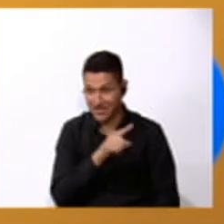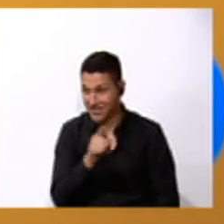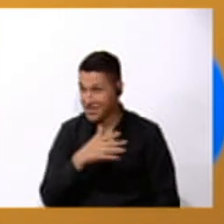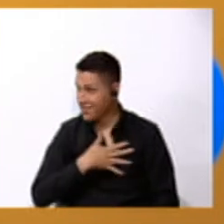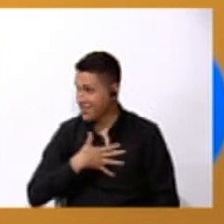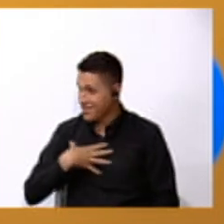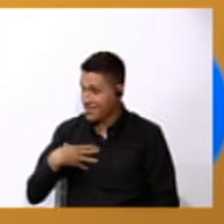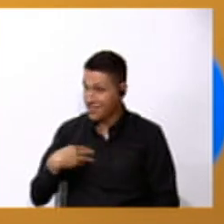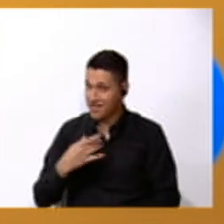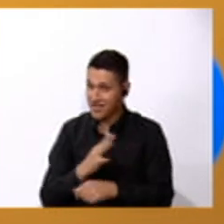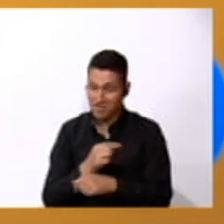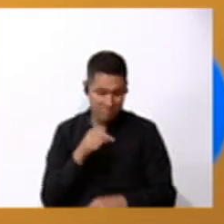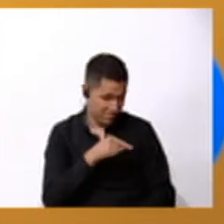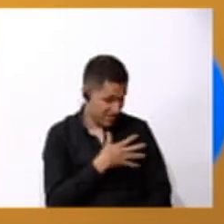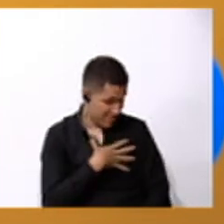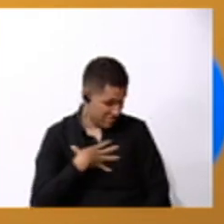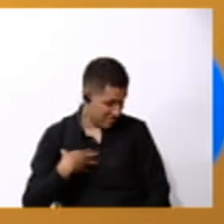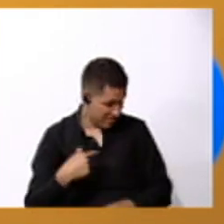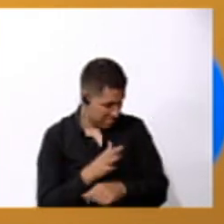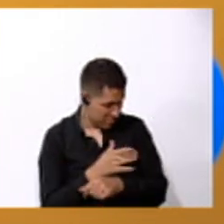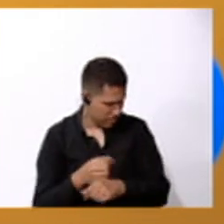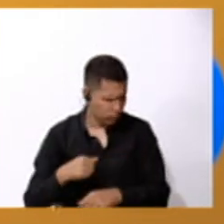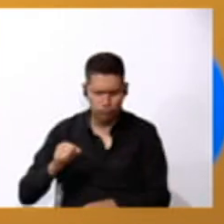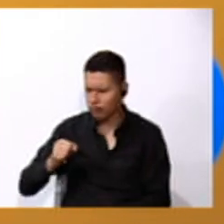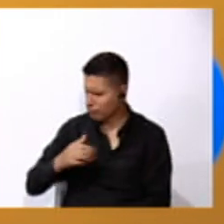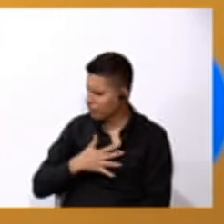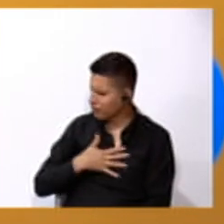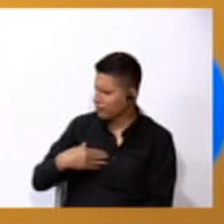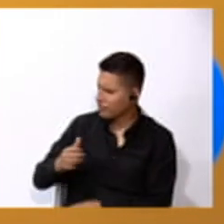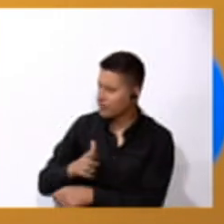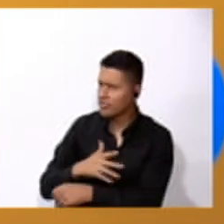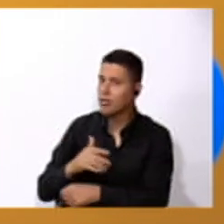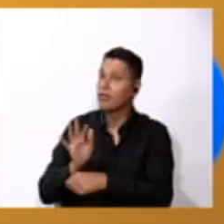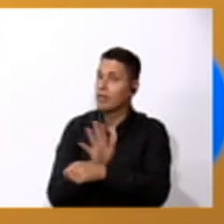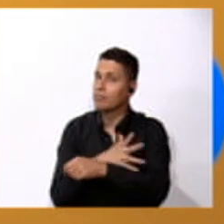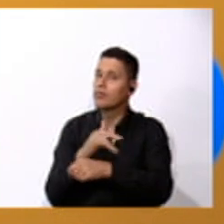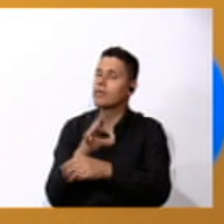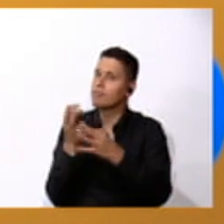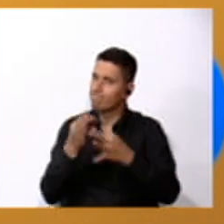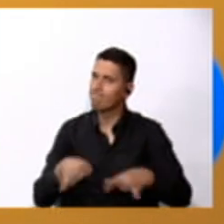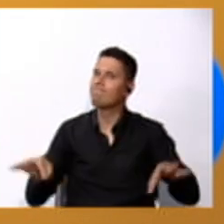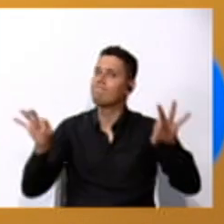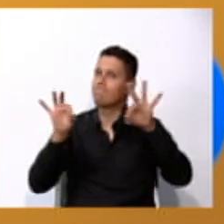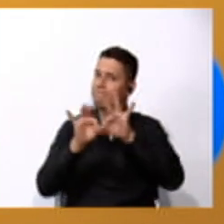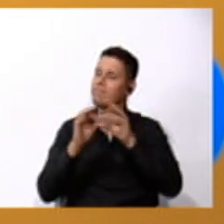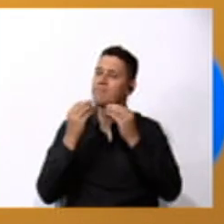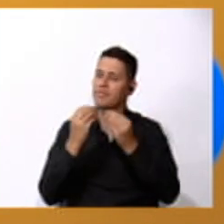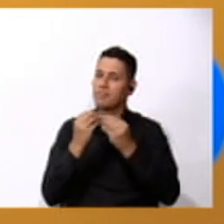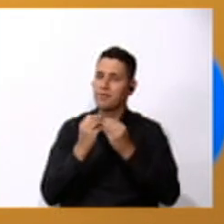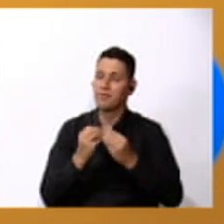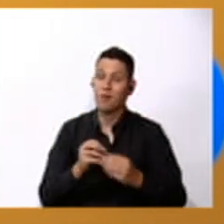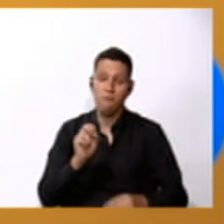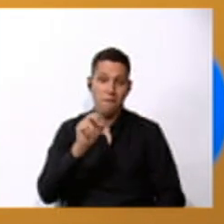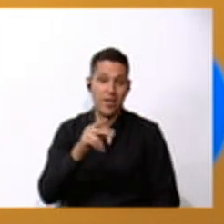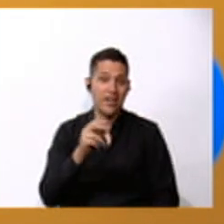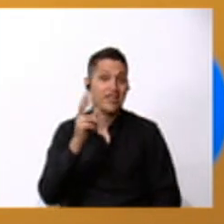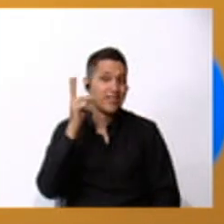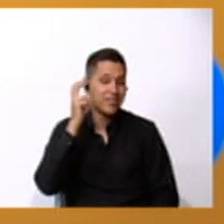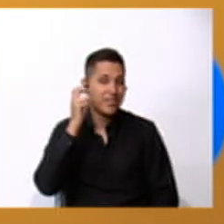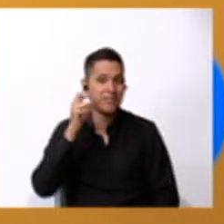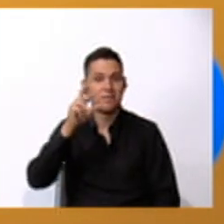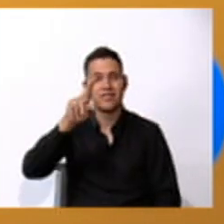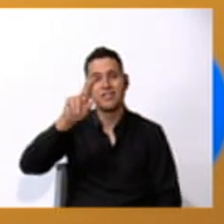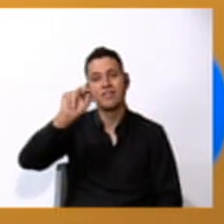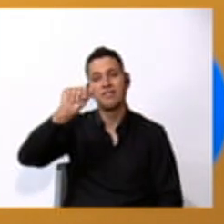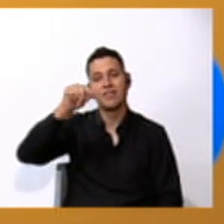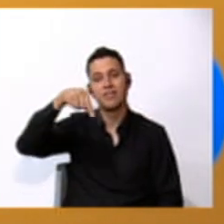I love music, and music is very important. Let's listen to Raquel. Where are